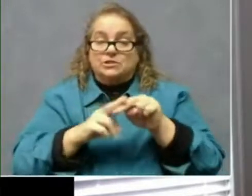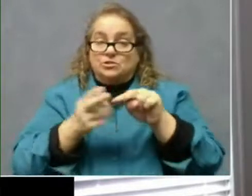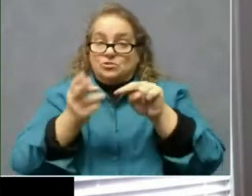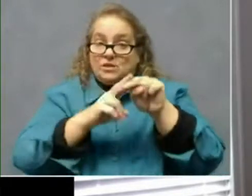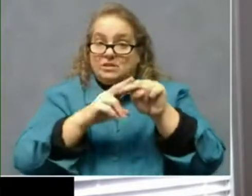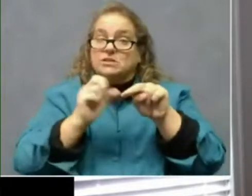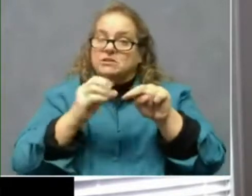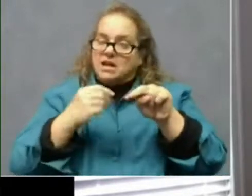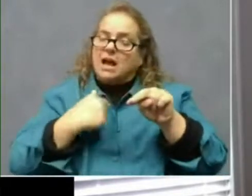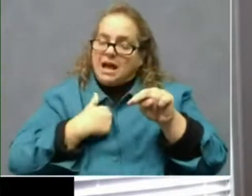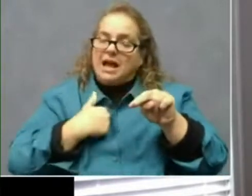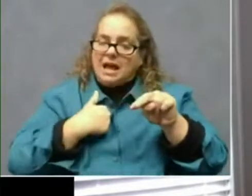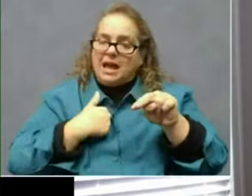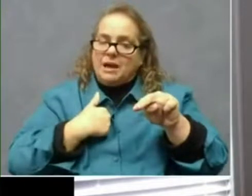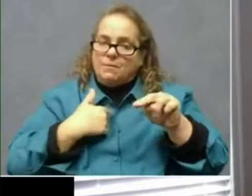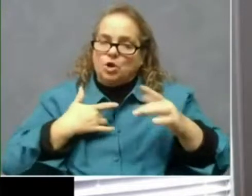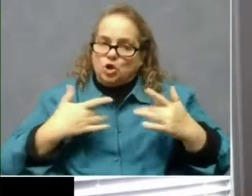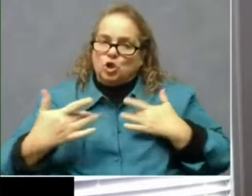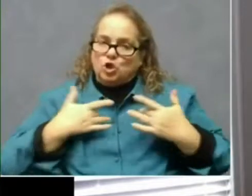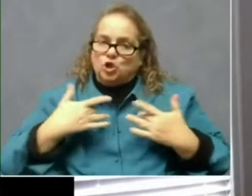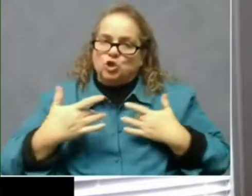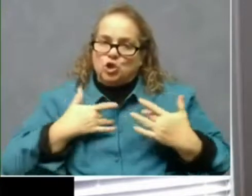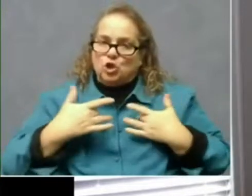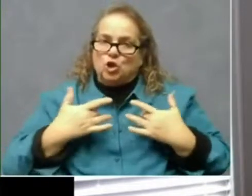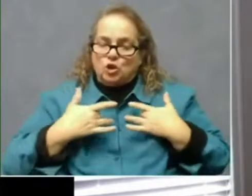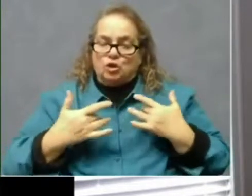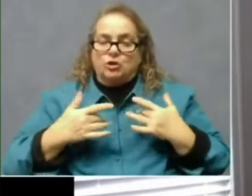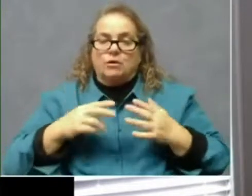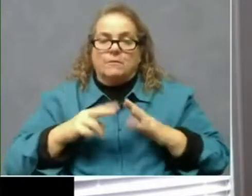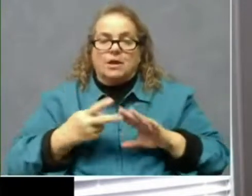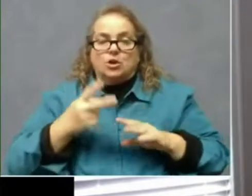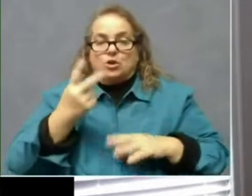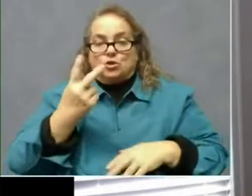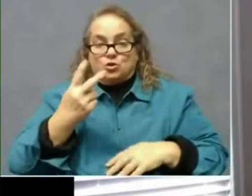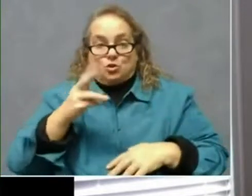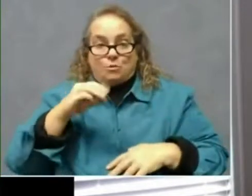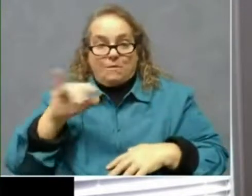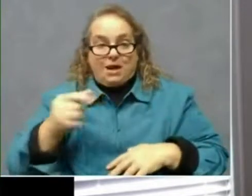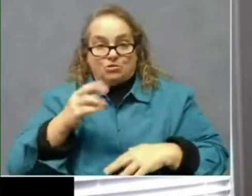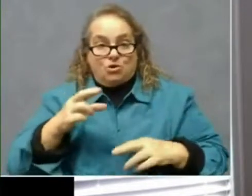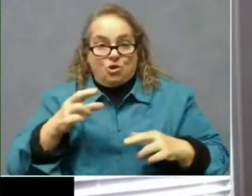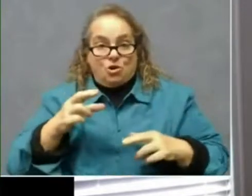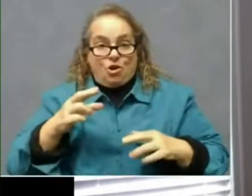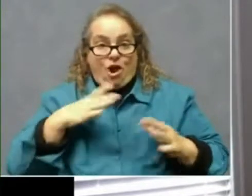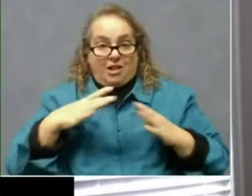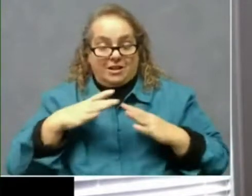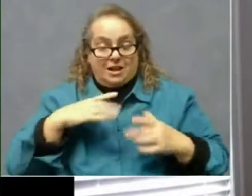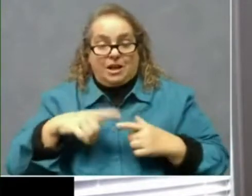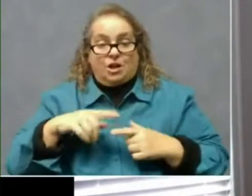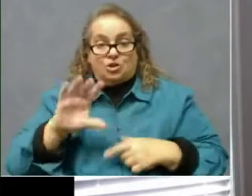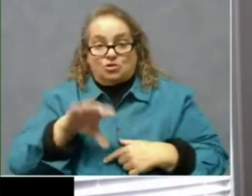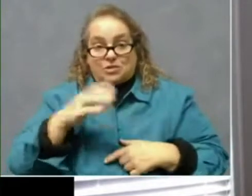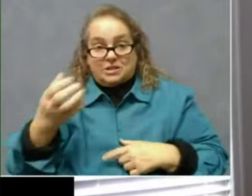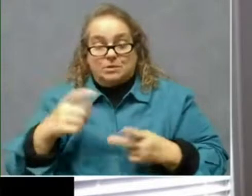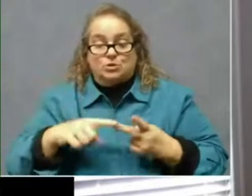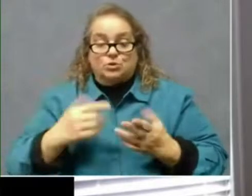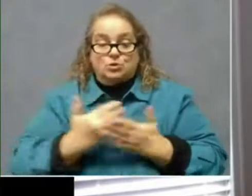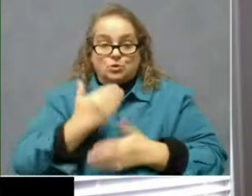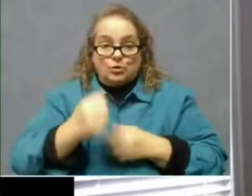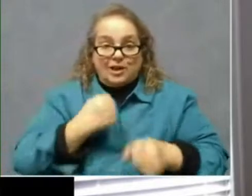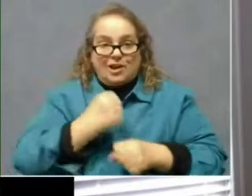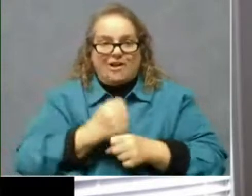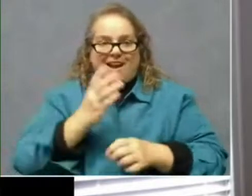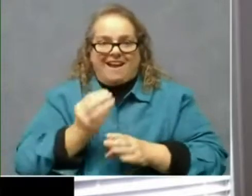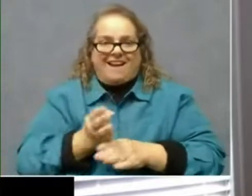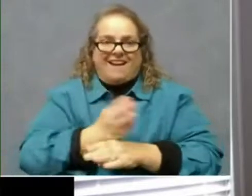that the activities over the two major holidays here, the Christmas and New Year's, plus the many other holidays that accompany the season,